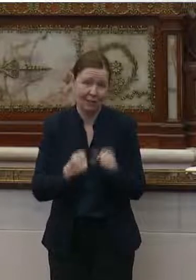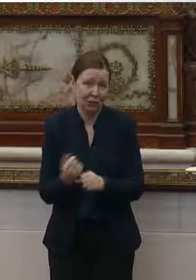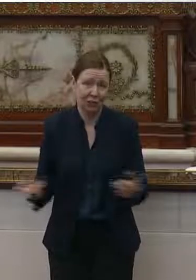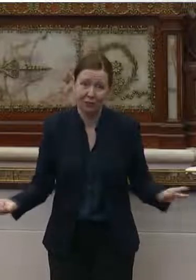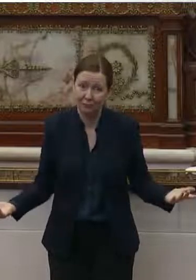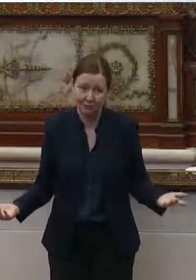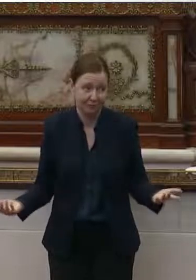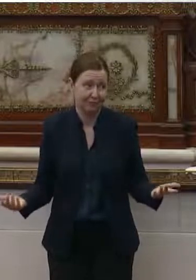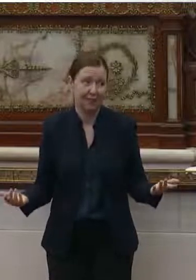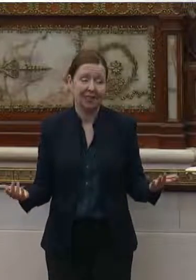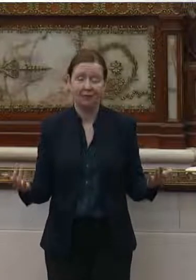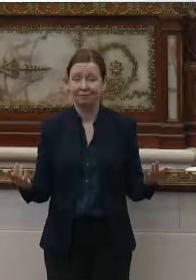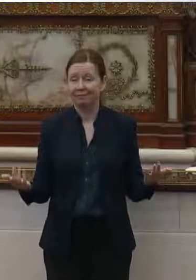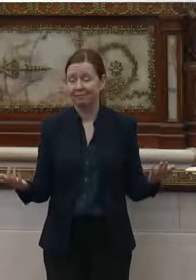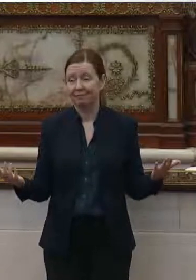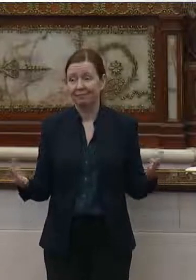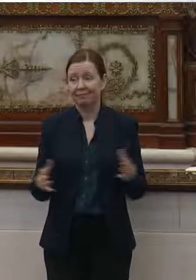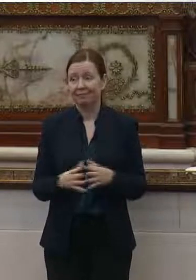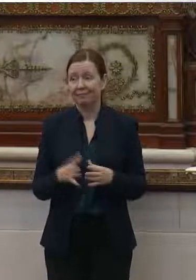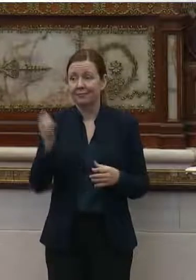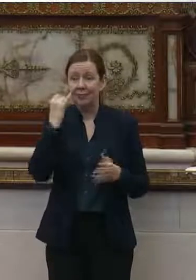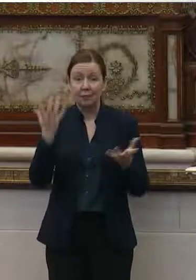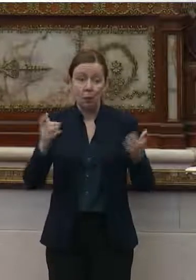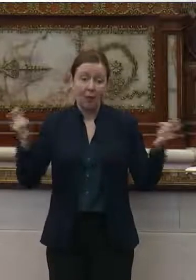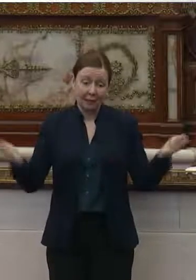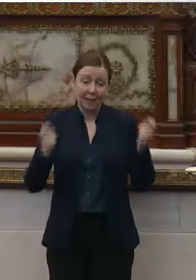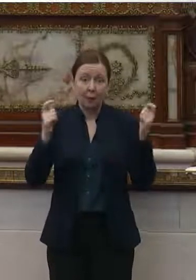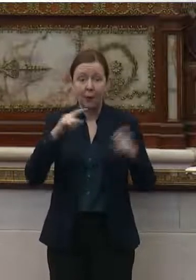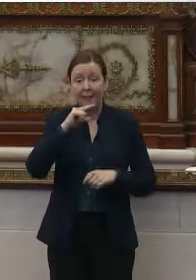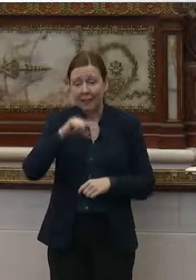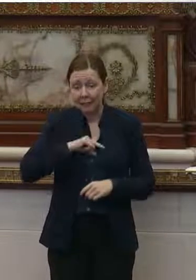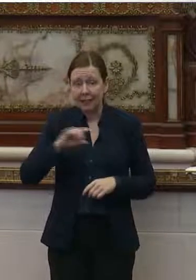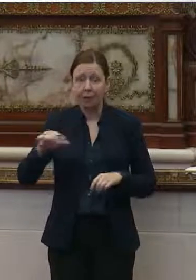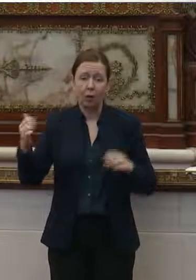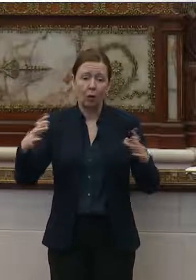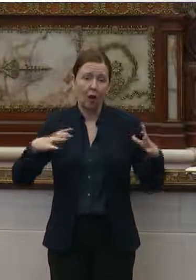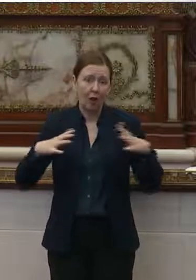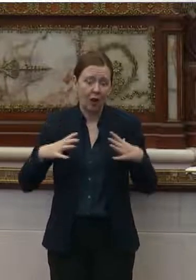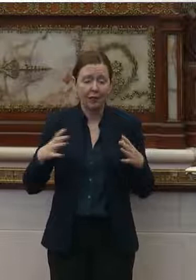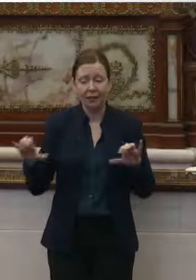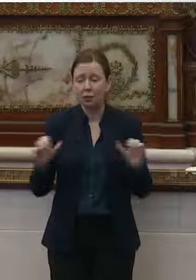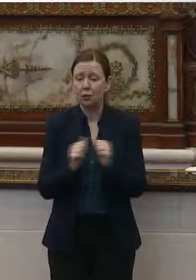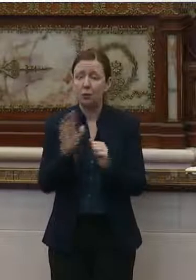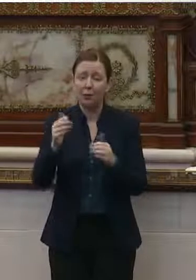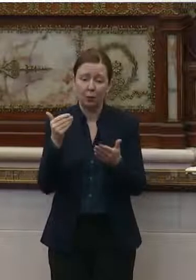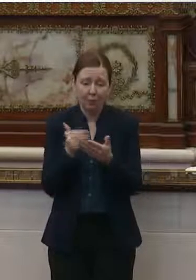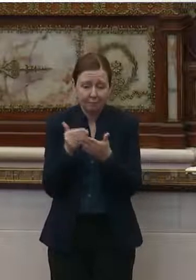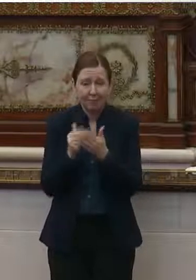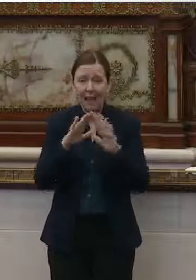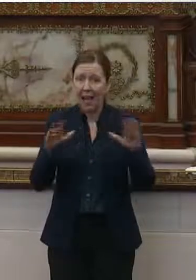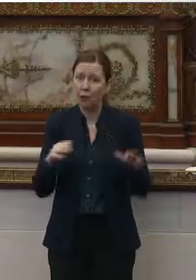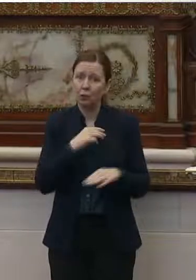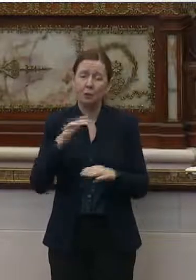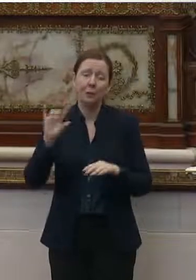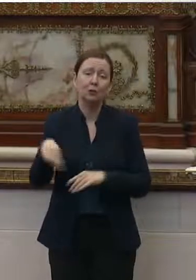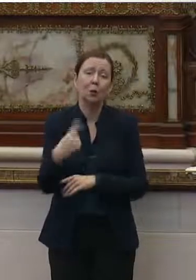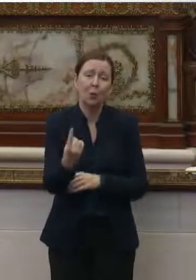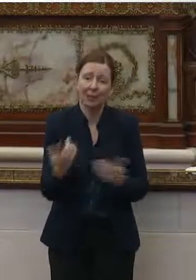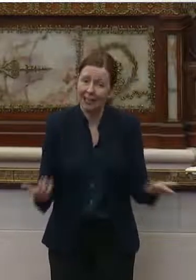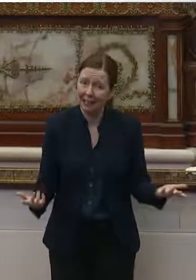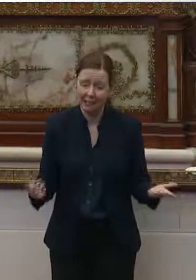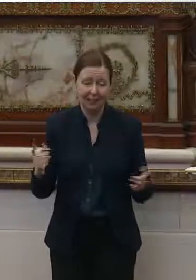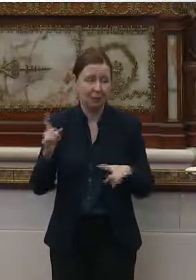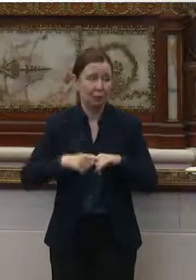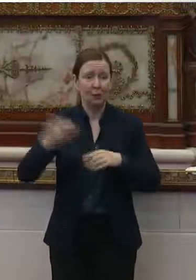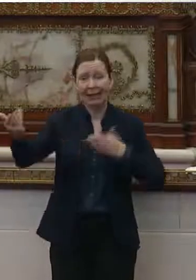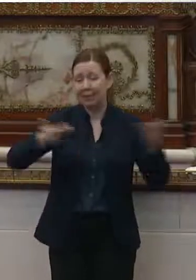so I, we're saying, if you want to celebrate Thanksgiving or other holidays, do it with your immediate household members only. Uh, don't